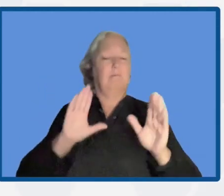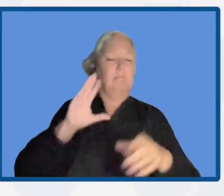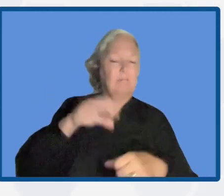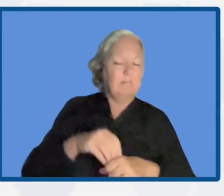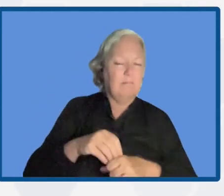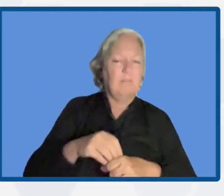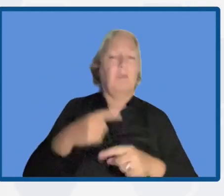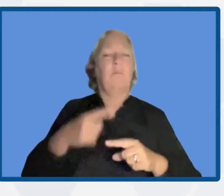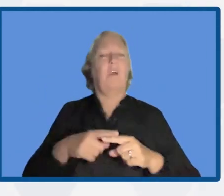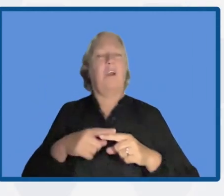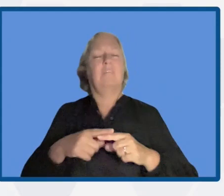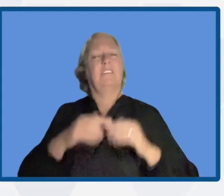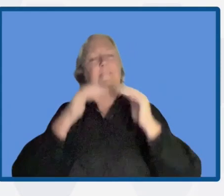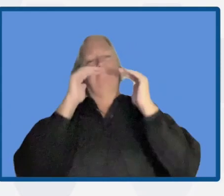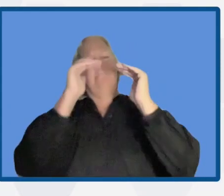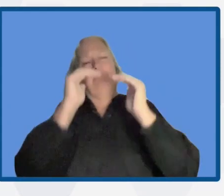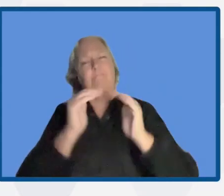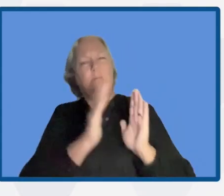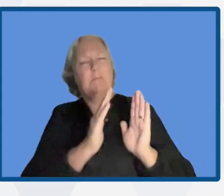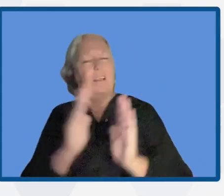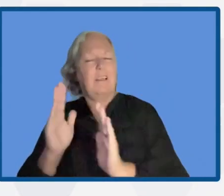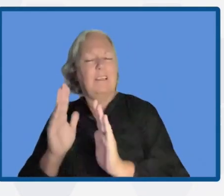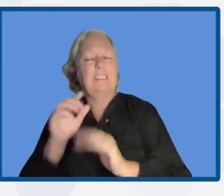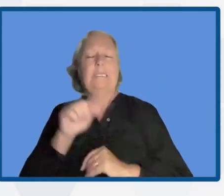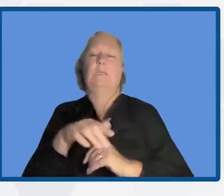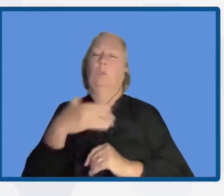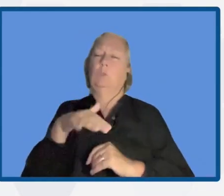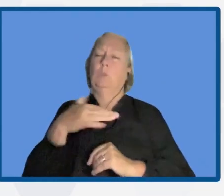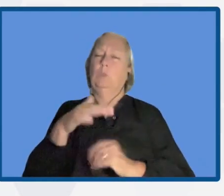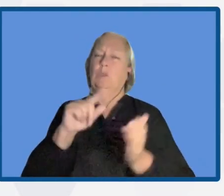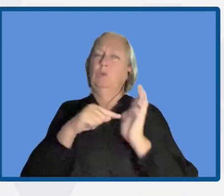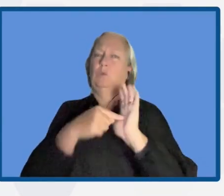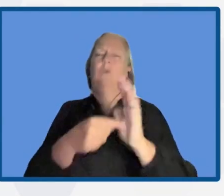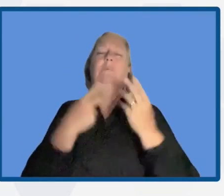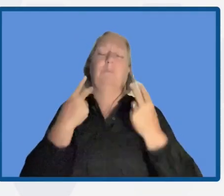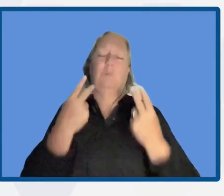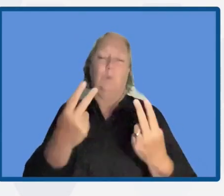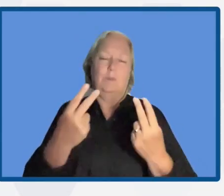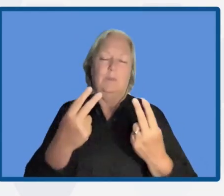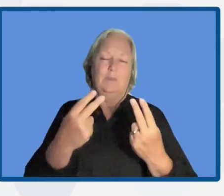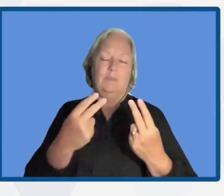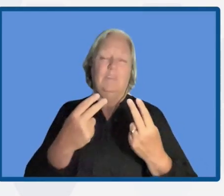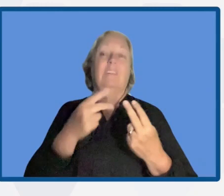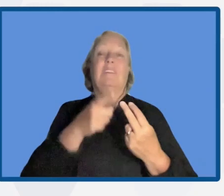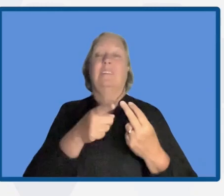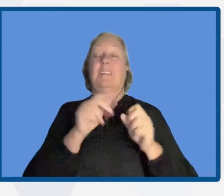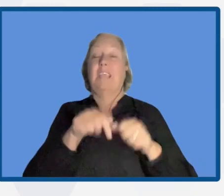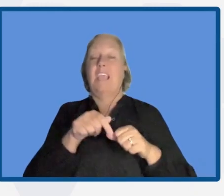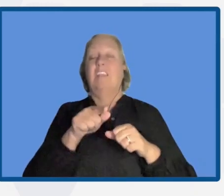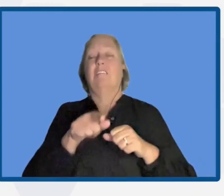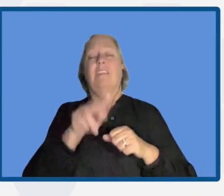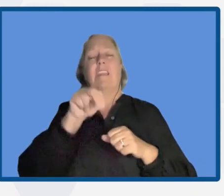are indispensable to be able to implement nature-based solutions.